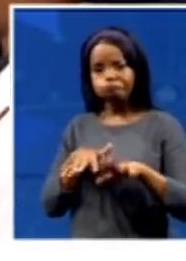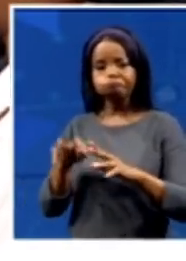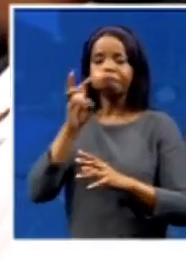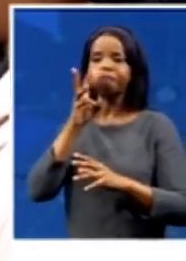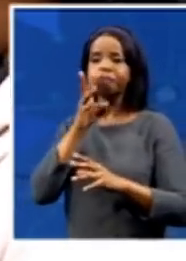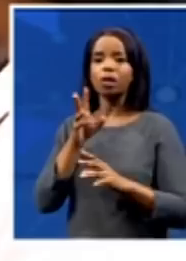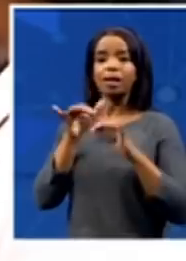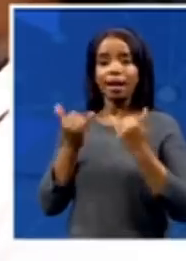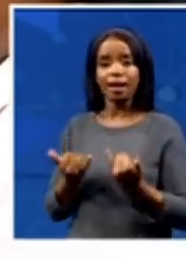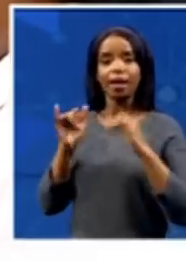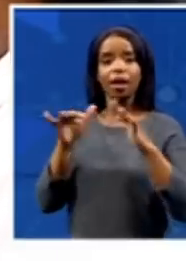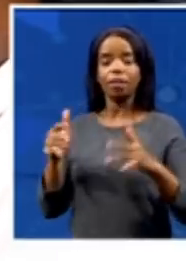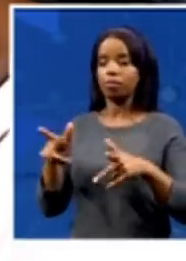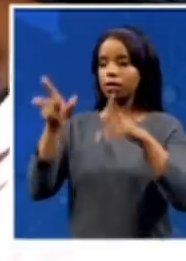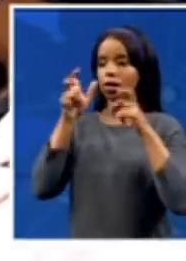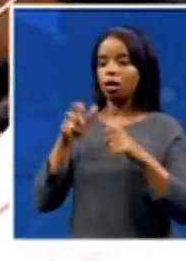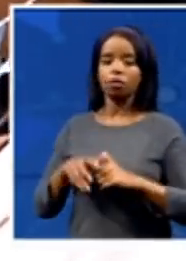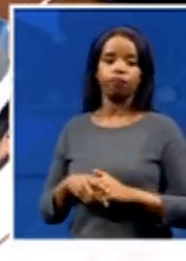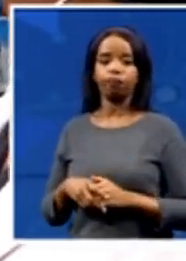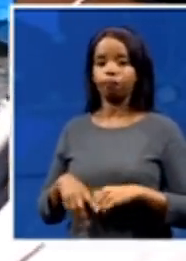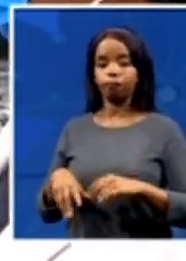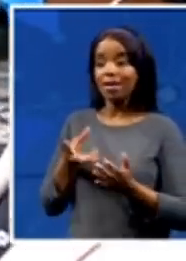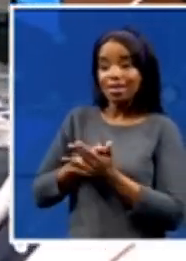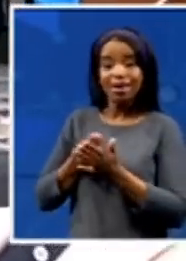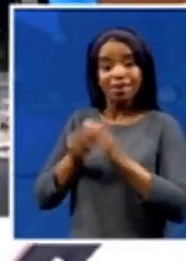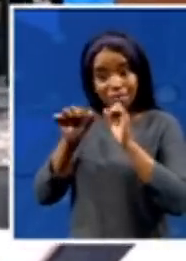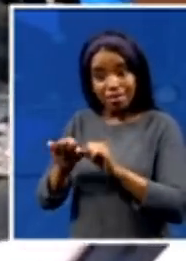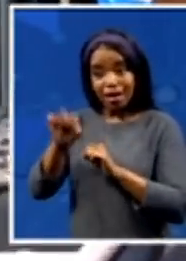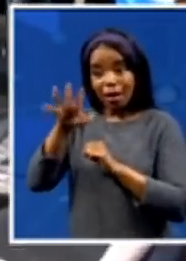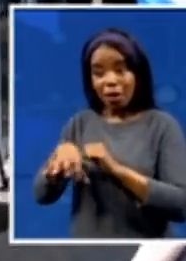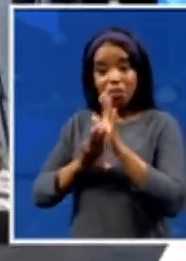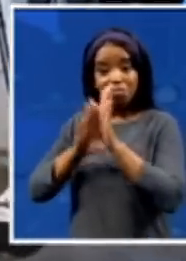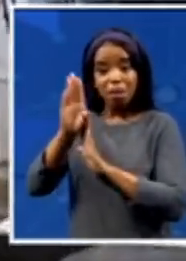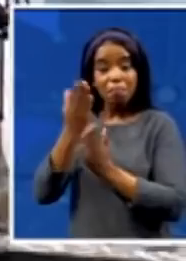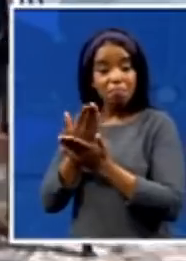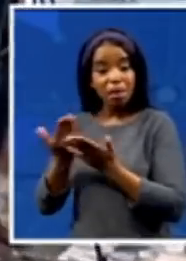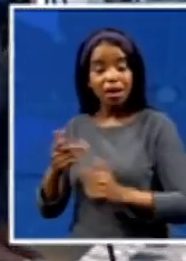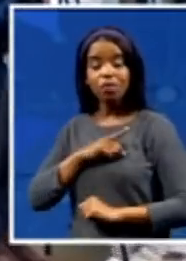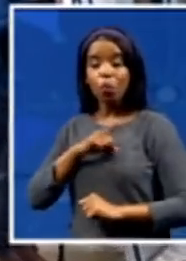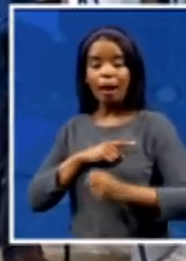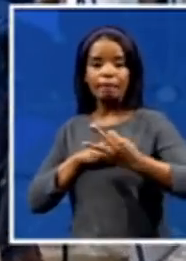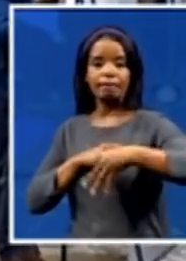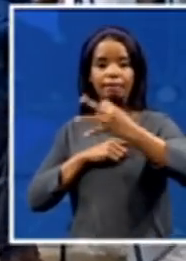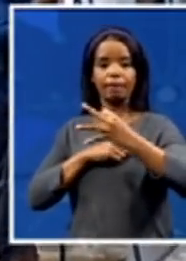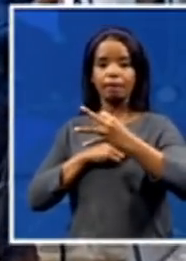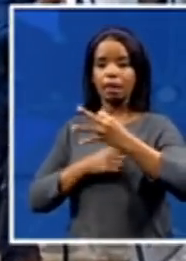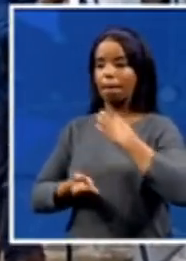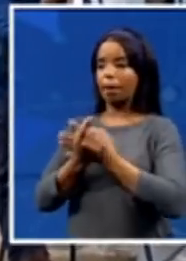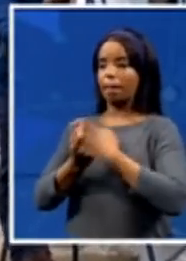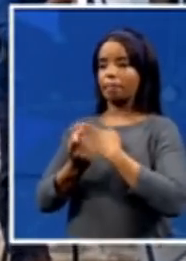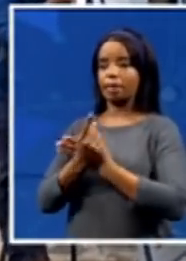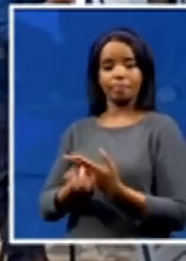not twice, but now a third time. Yes, it's true that all these incidents, they put more strain to the economy.